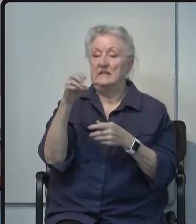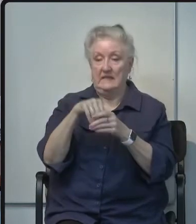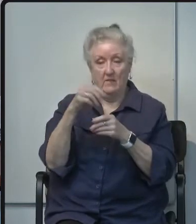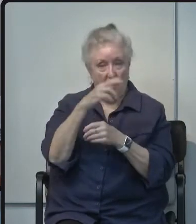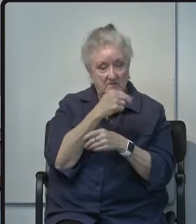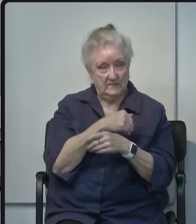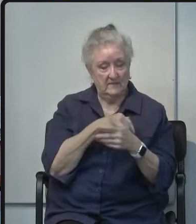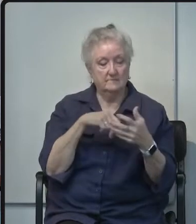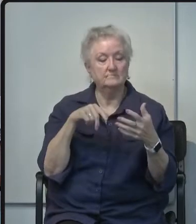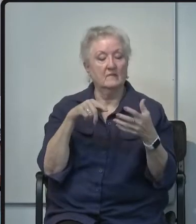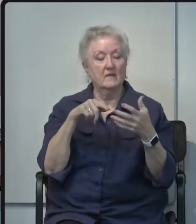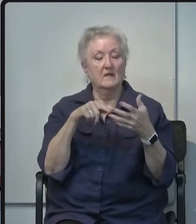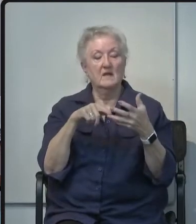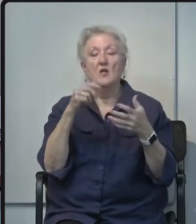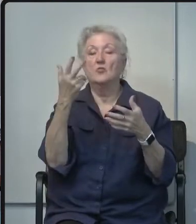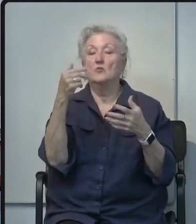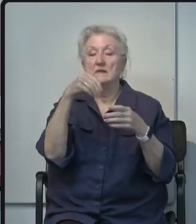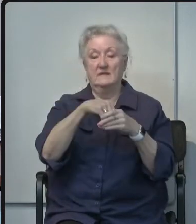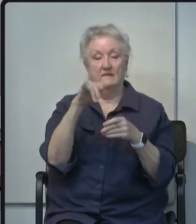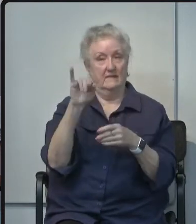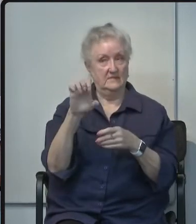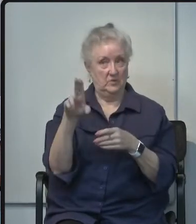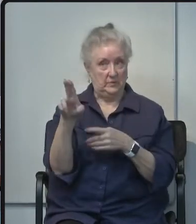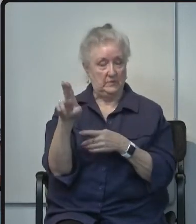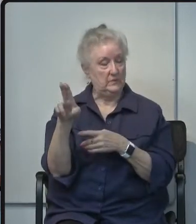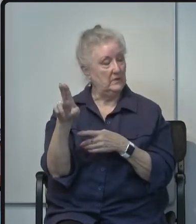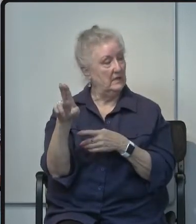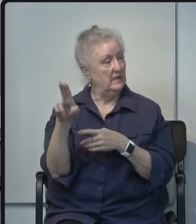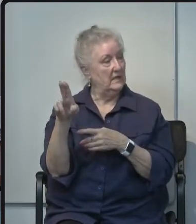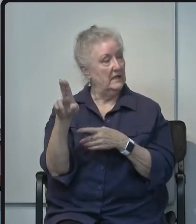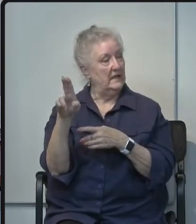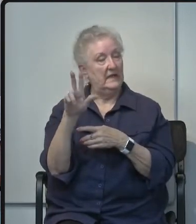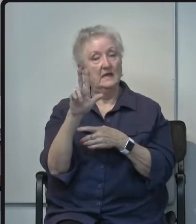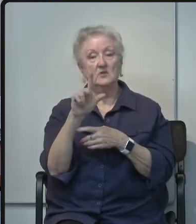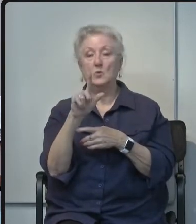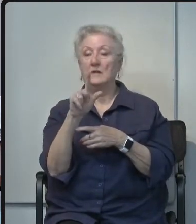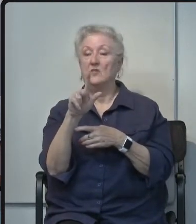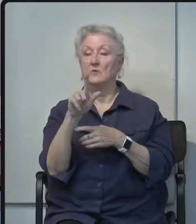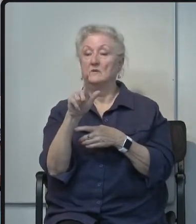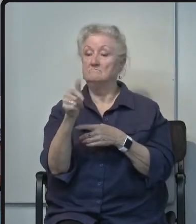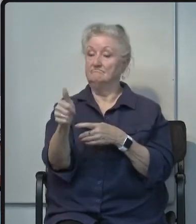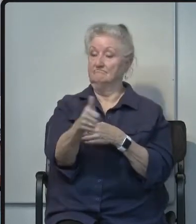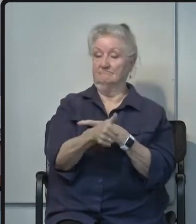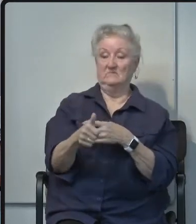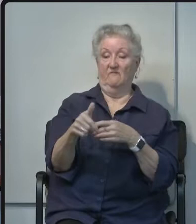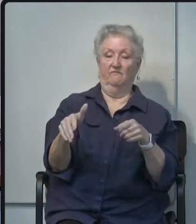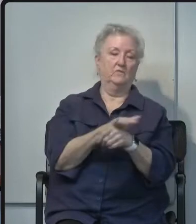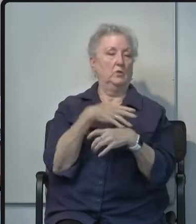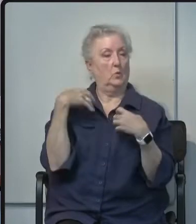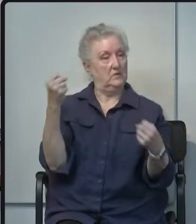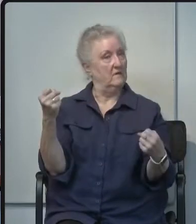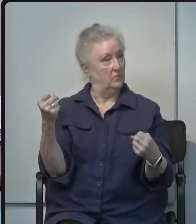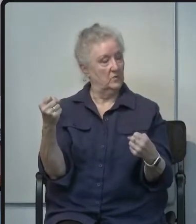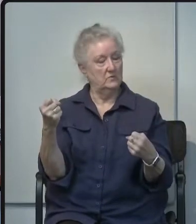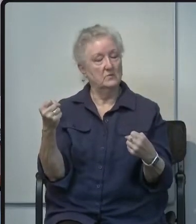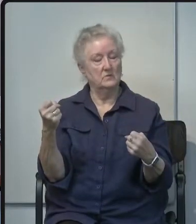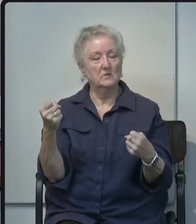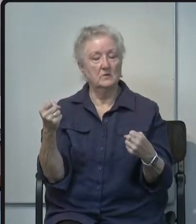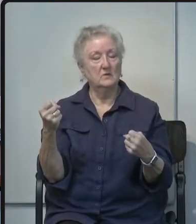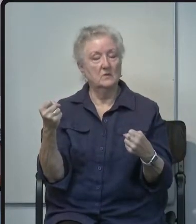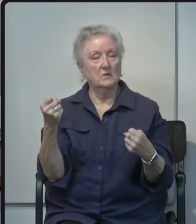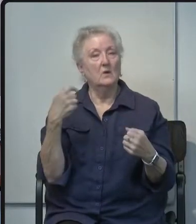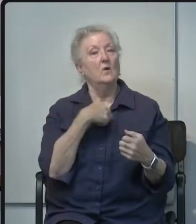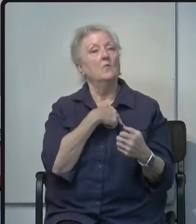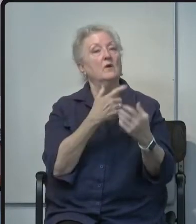13 is in the icu and 23 are fully recovered and we are awaiting